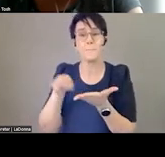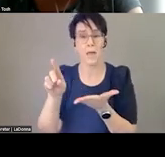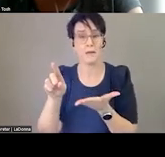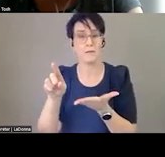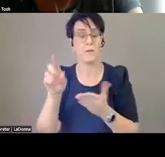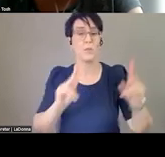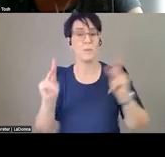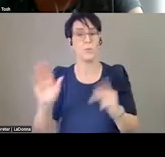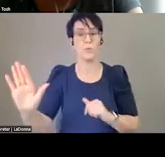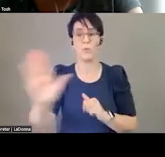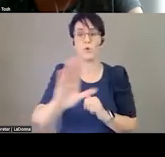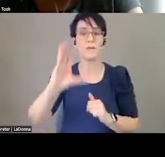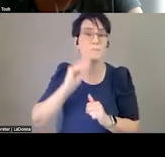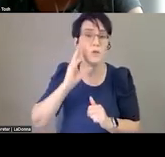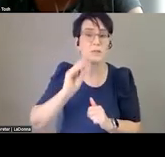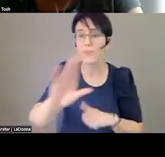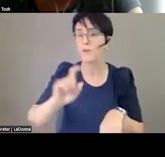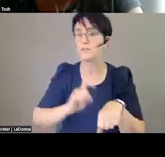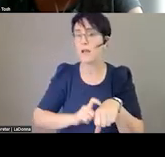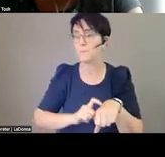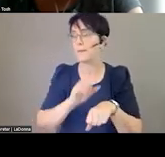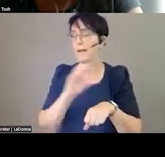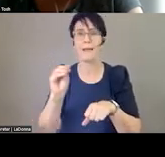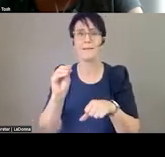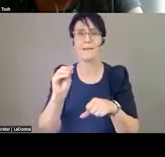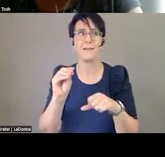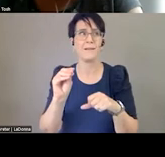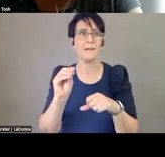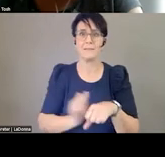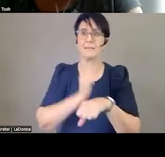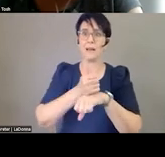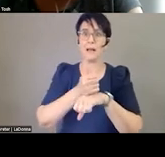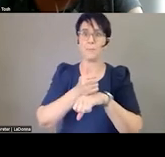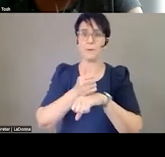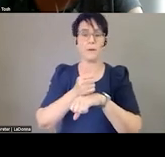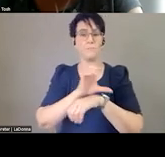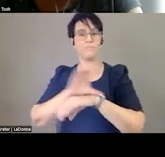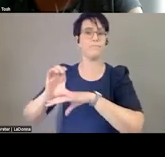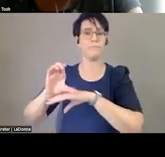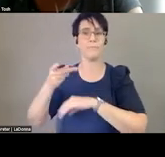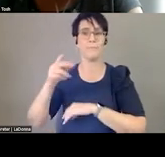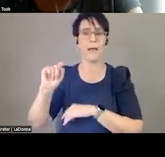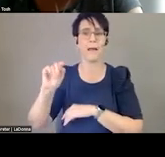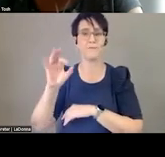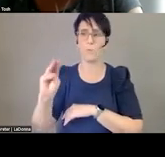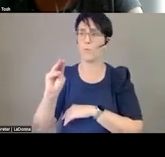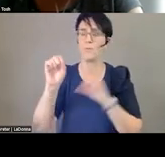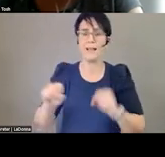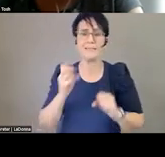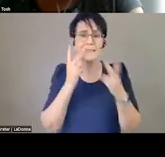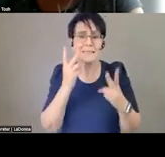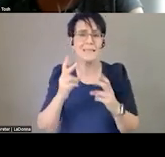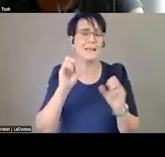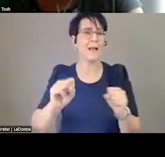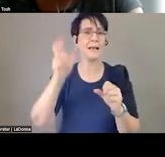for their time and giving them a fair platform to be heard and seen. So that's kind of my take on that.